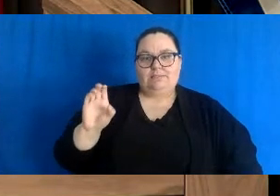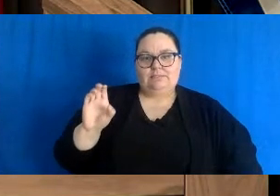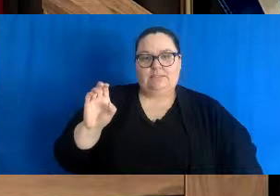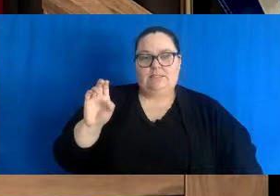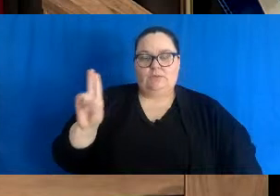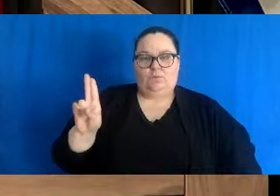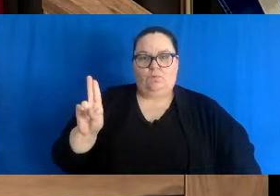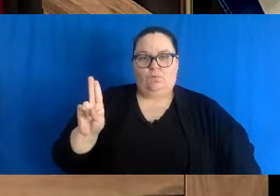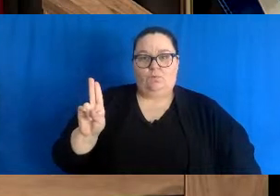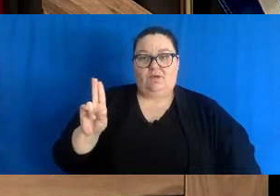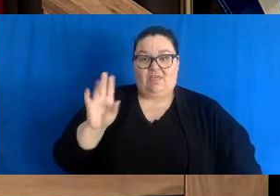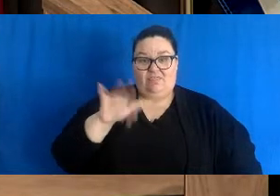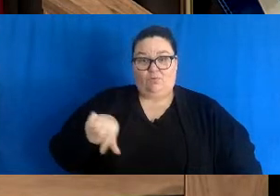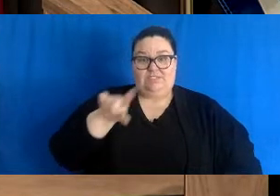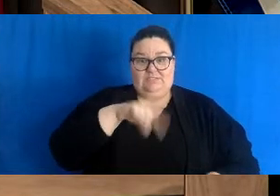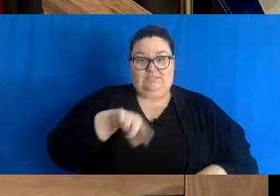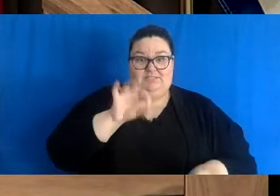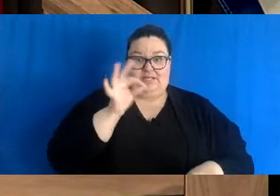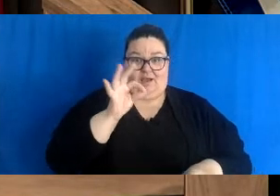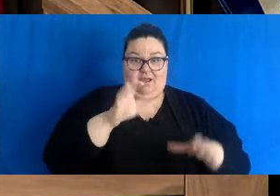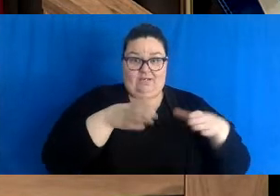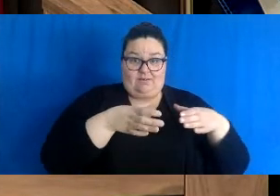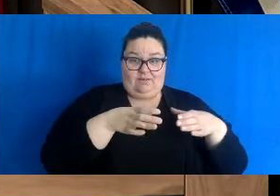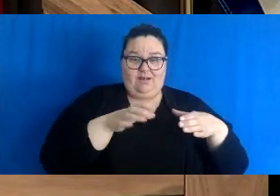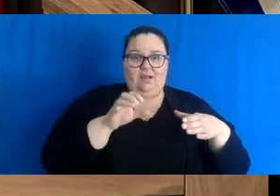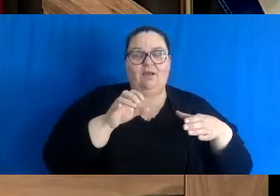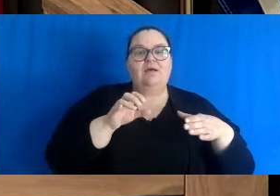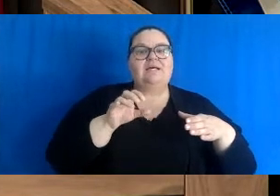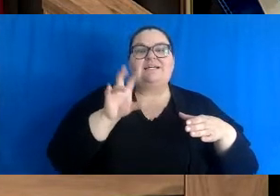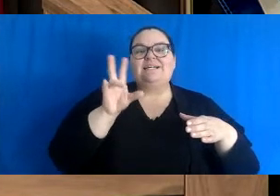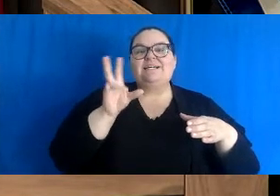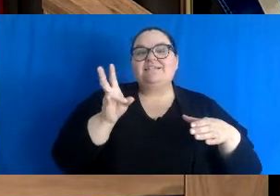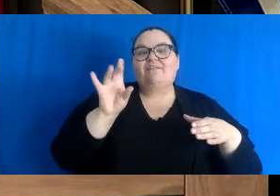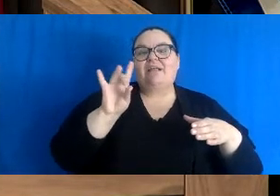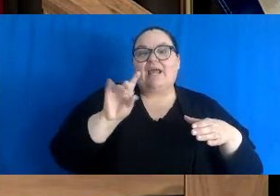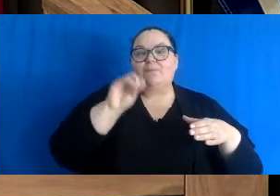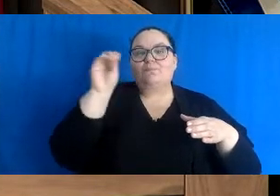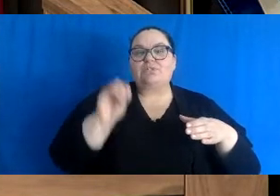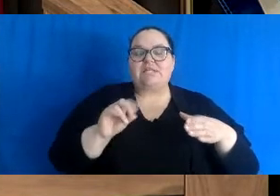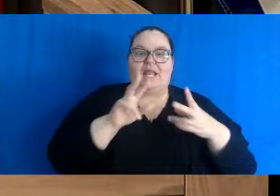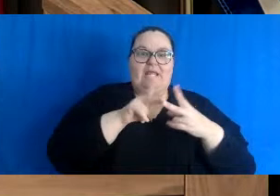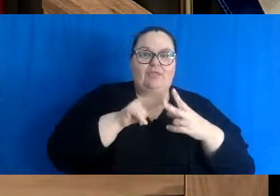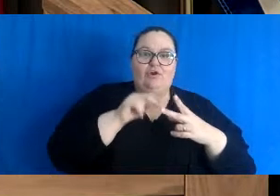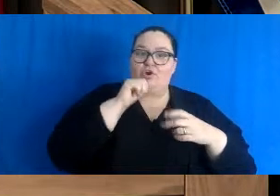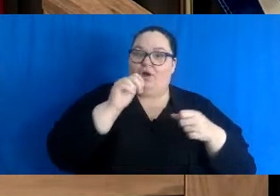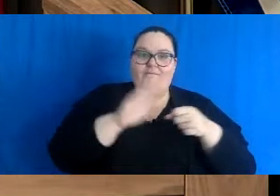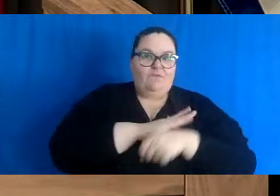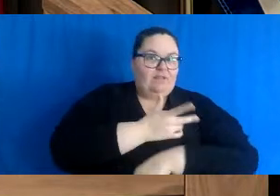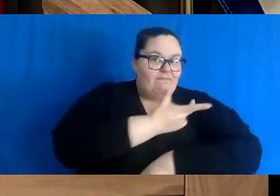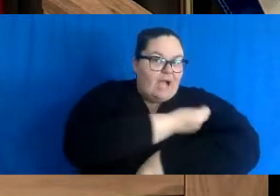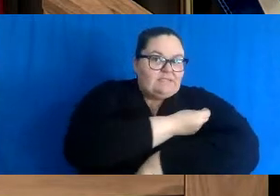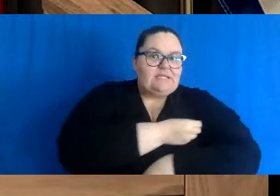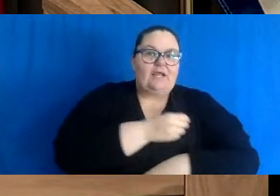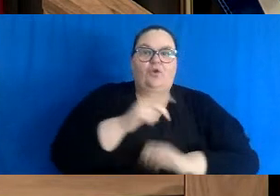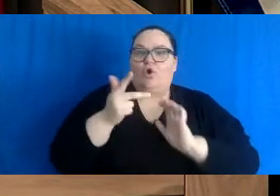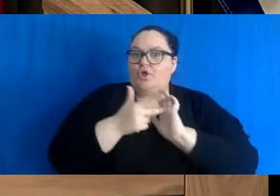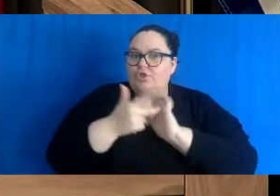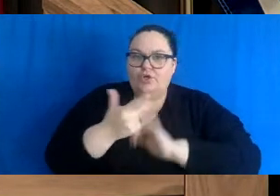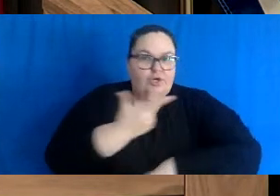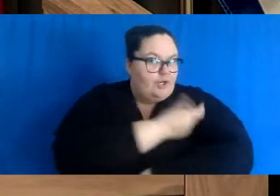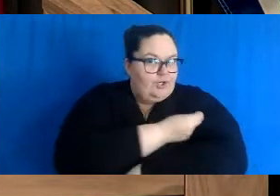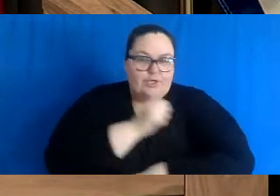% have not received their booster or are not fully vaccinated. In other words,